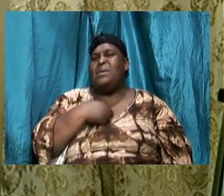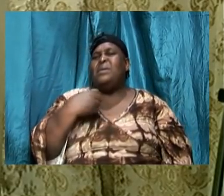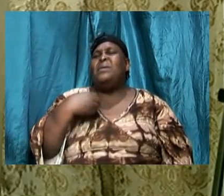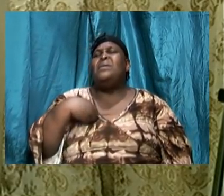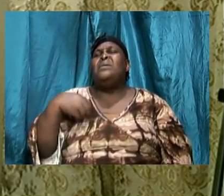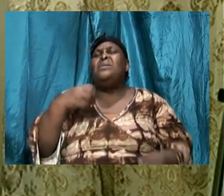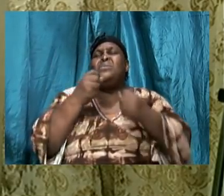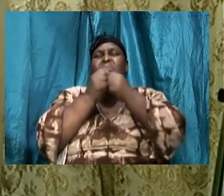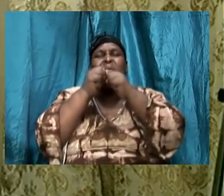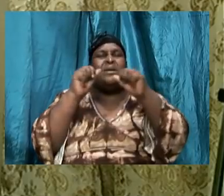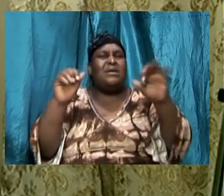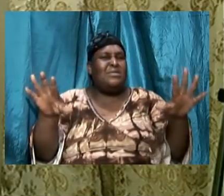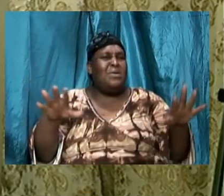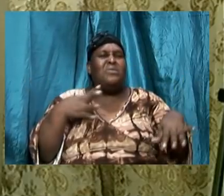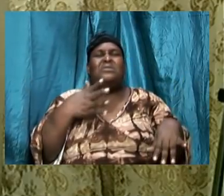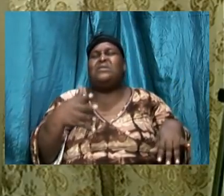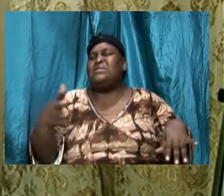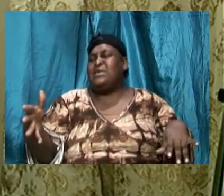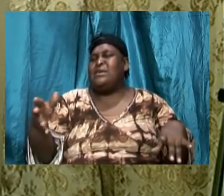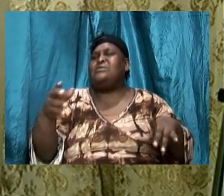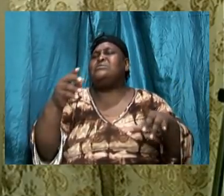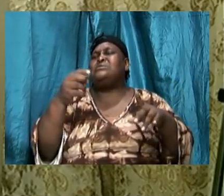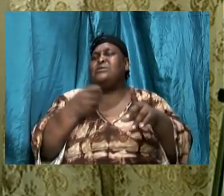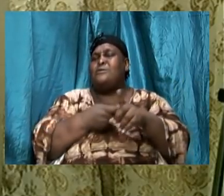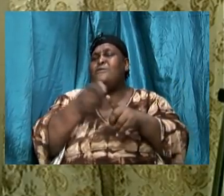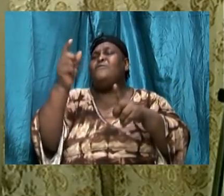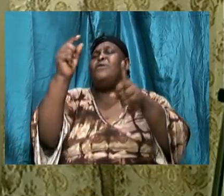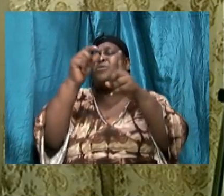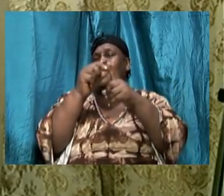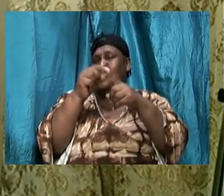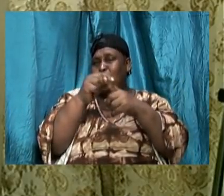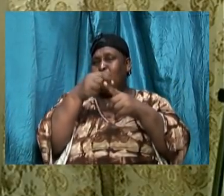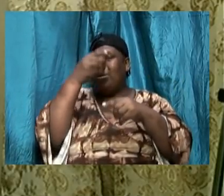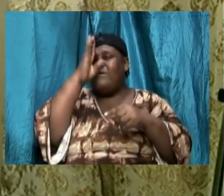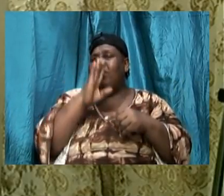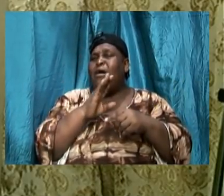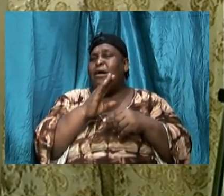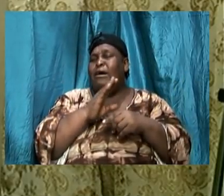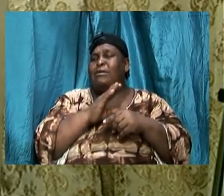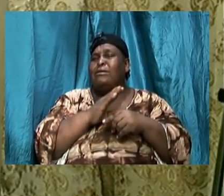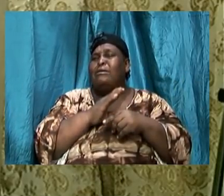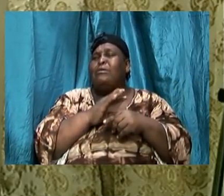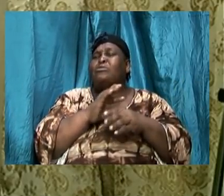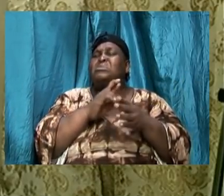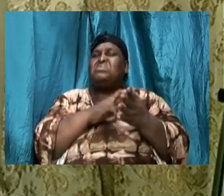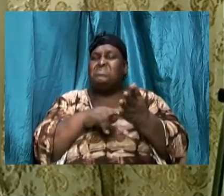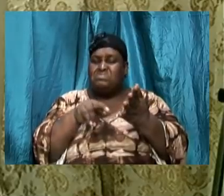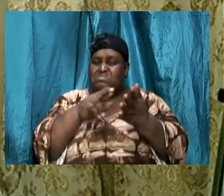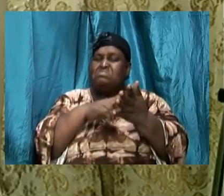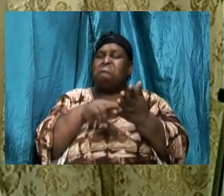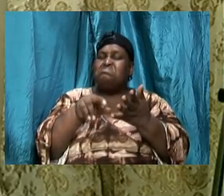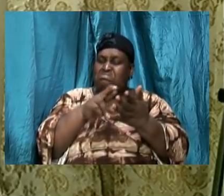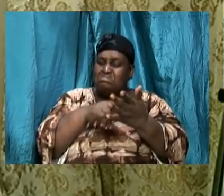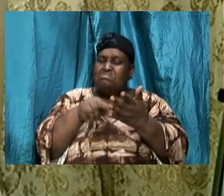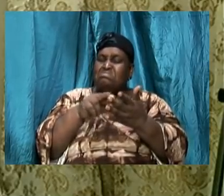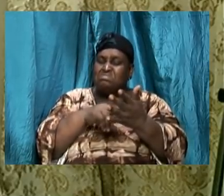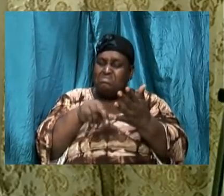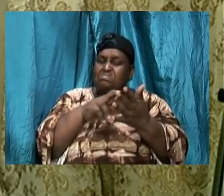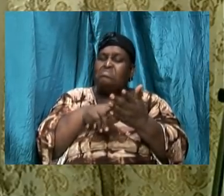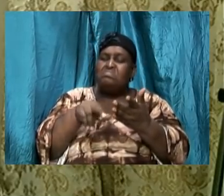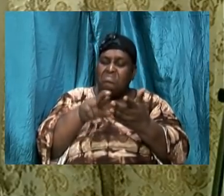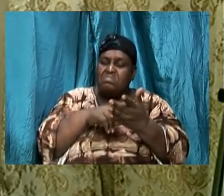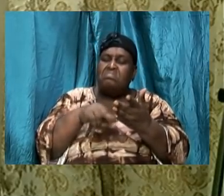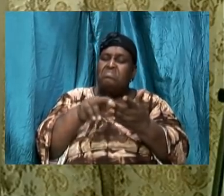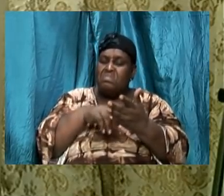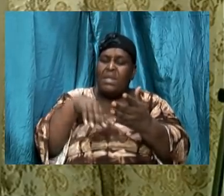the things from the word being fed into the mind to direct the kind of people that we